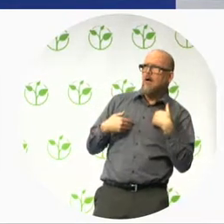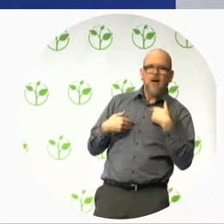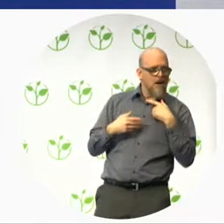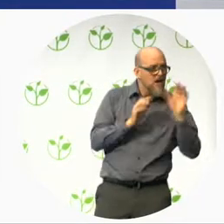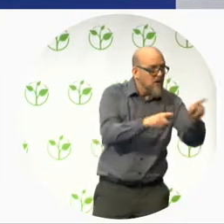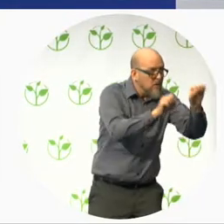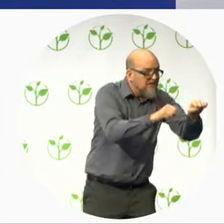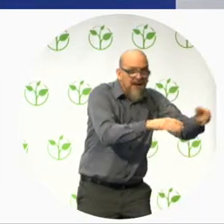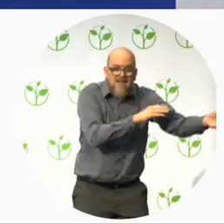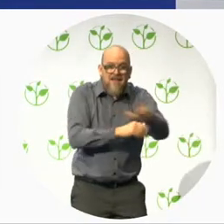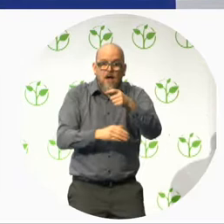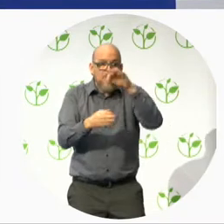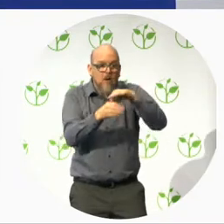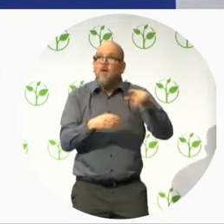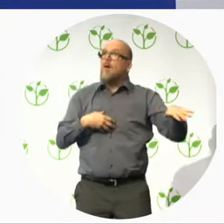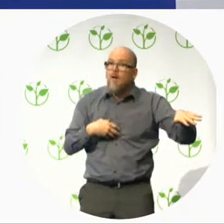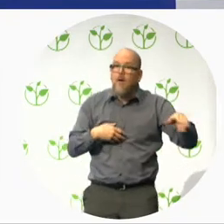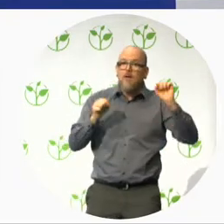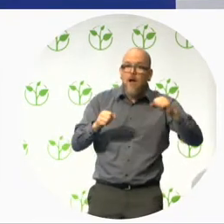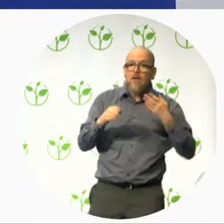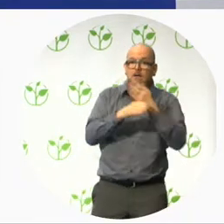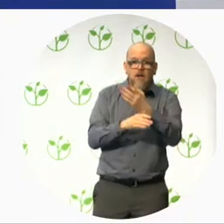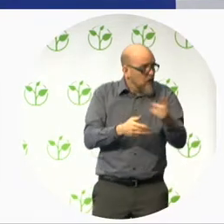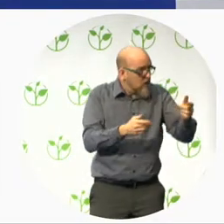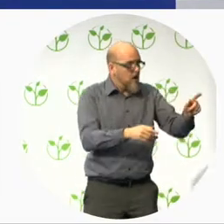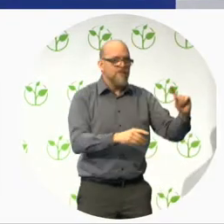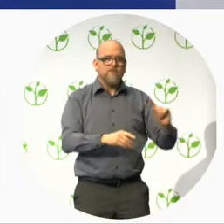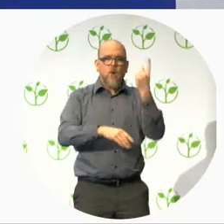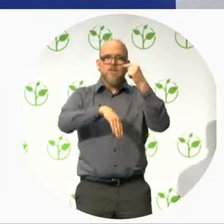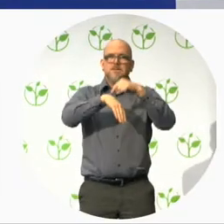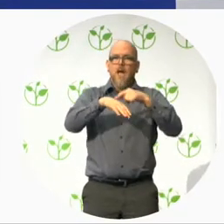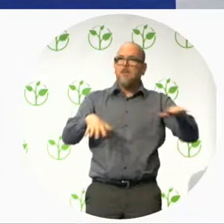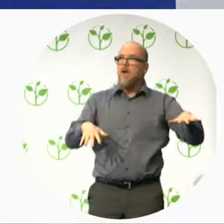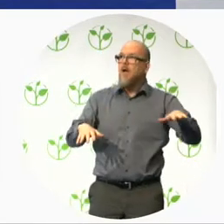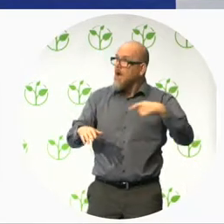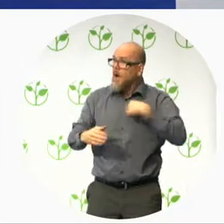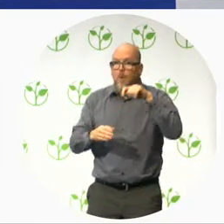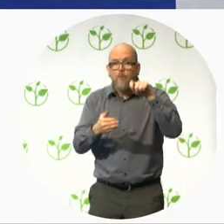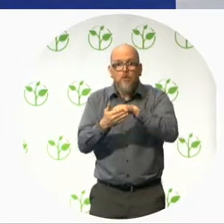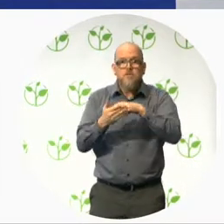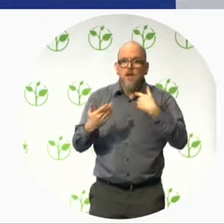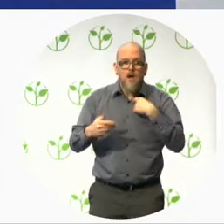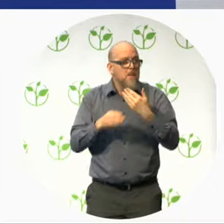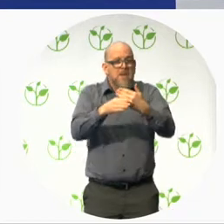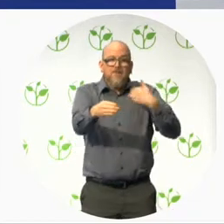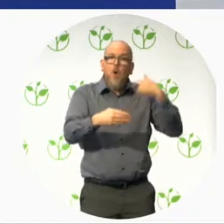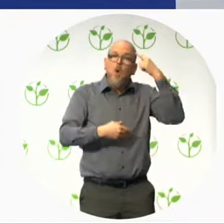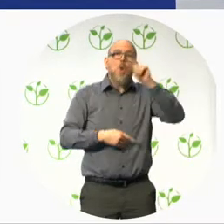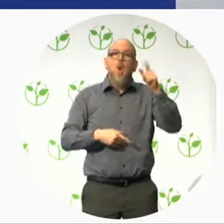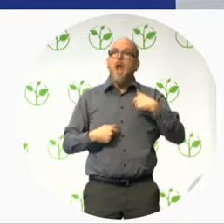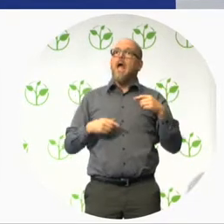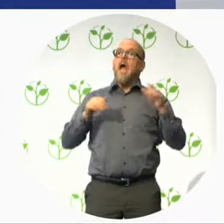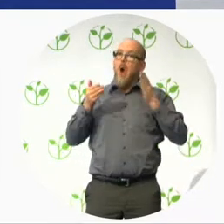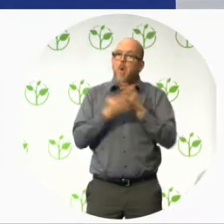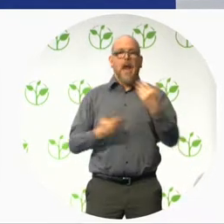of a senator, she didn't know she had the right to vote. So that's something that we achieved with